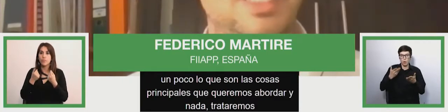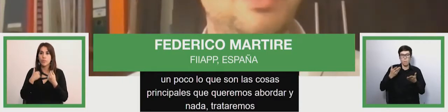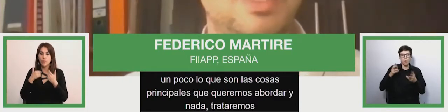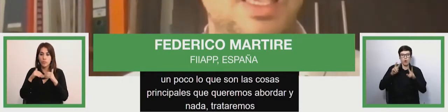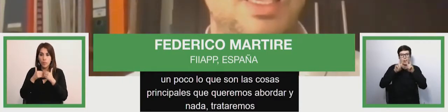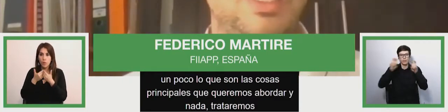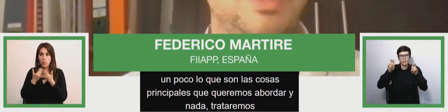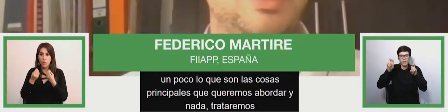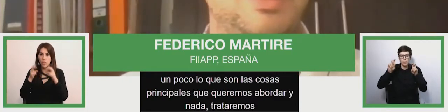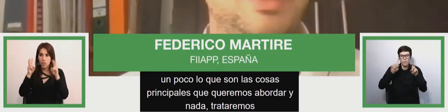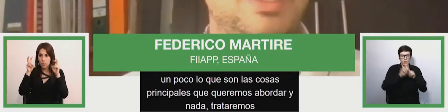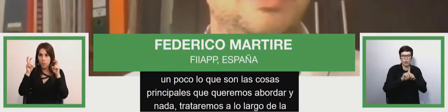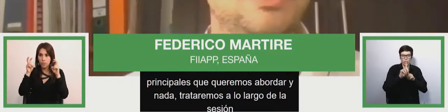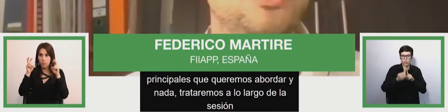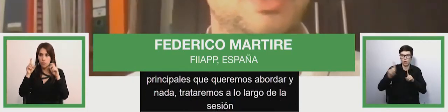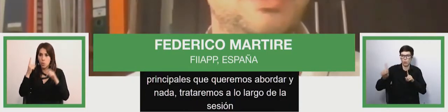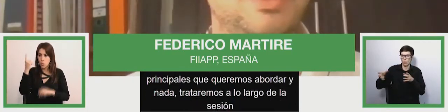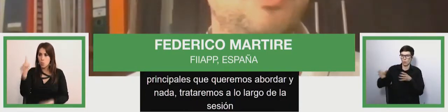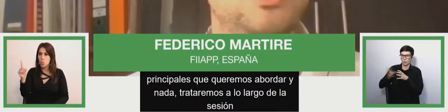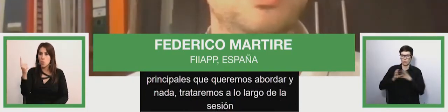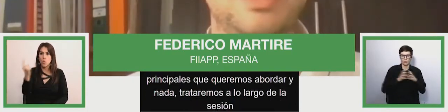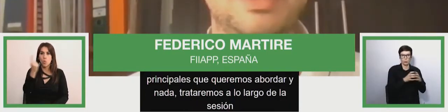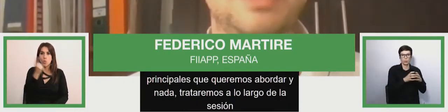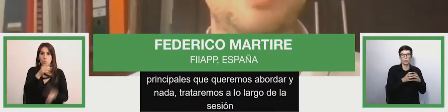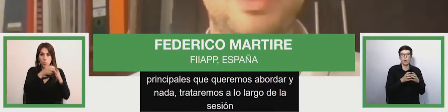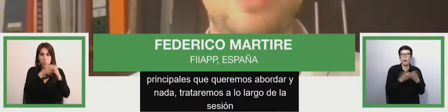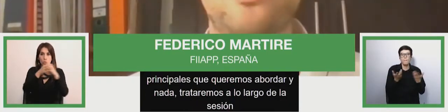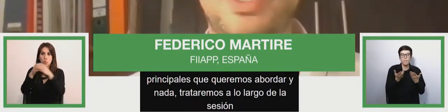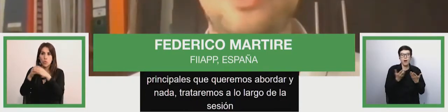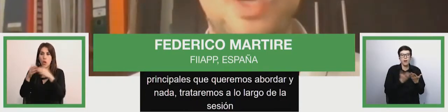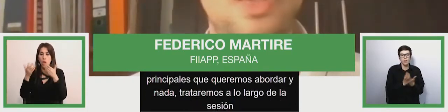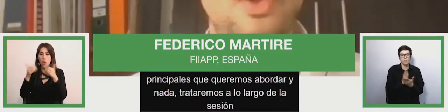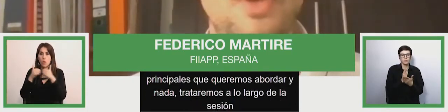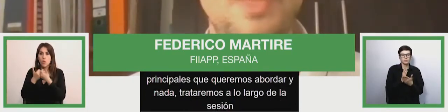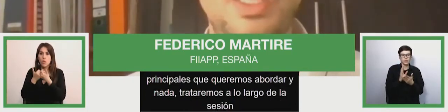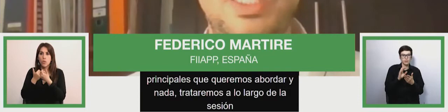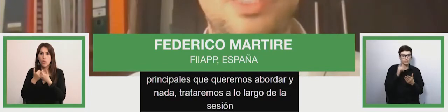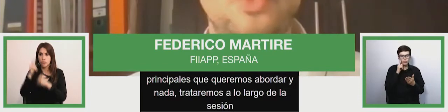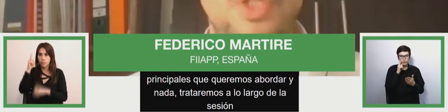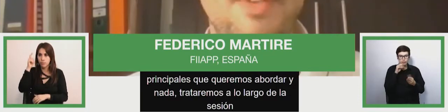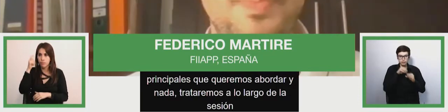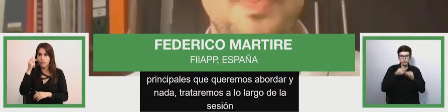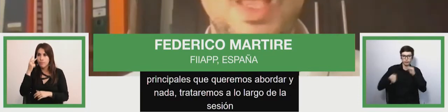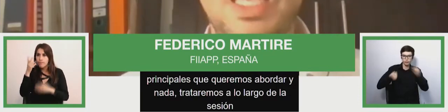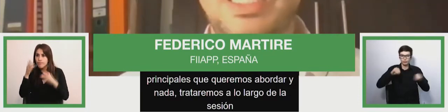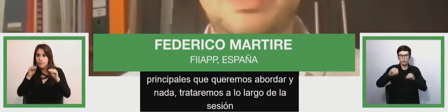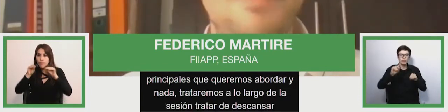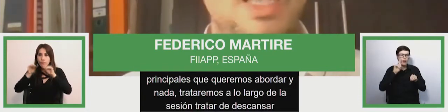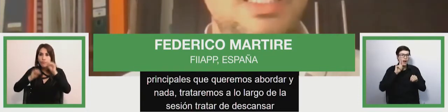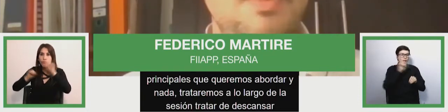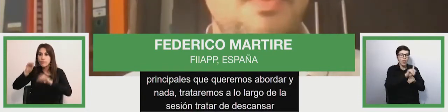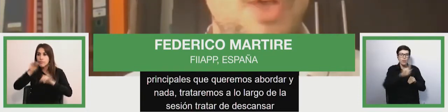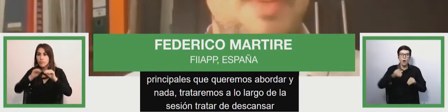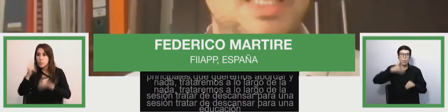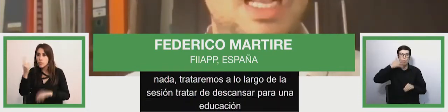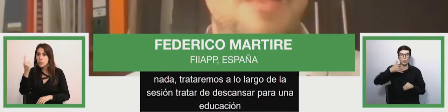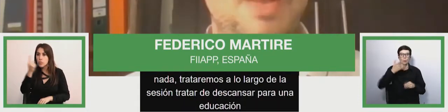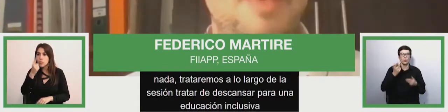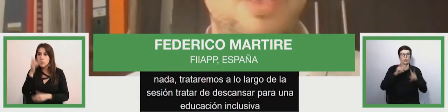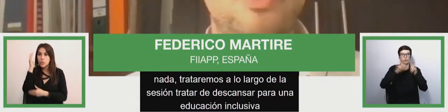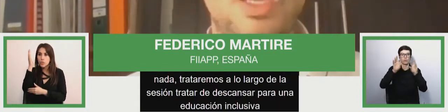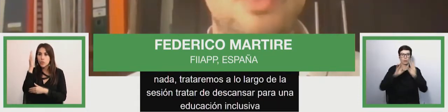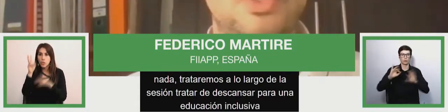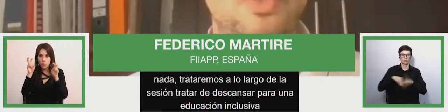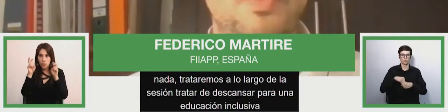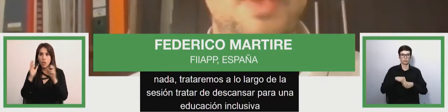and through this disaggregating data or generating data for inclusive education. Without further ado, our first